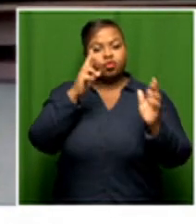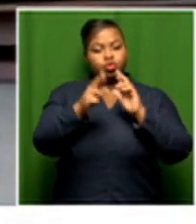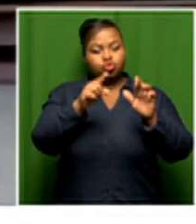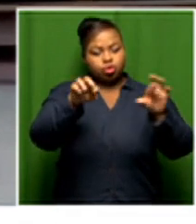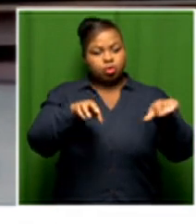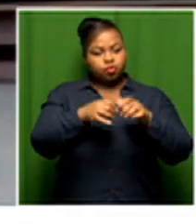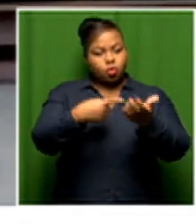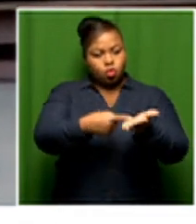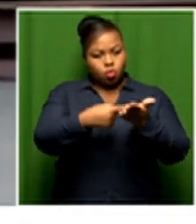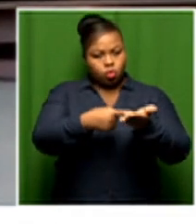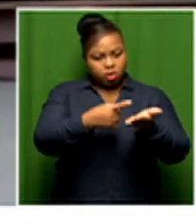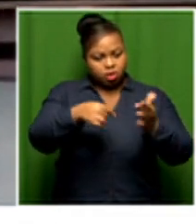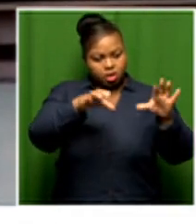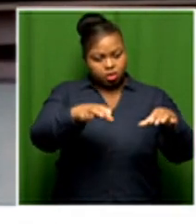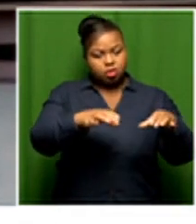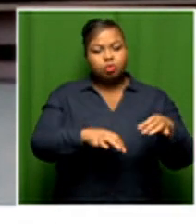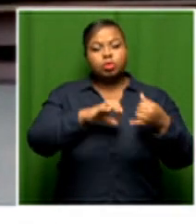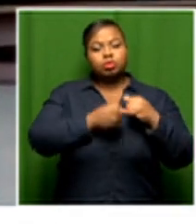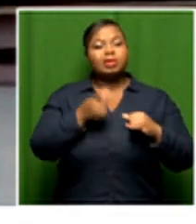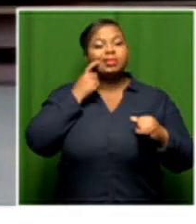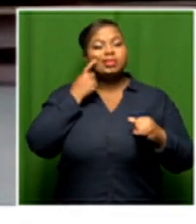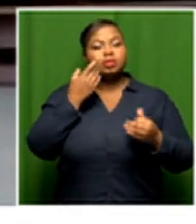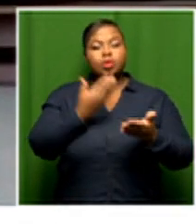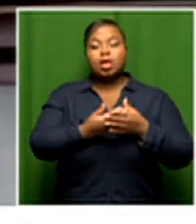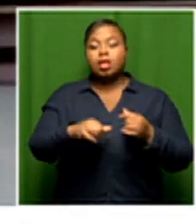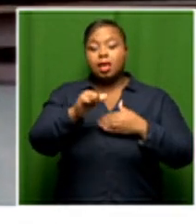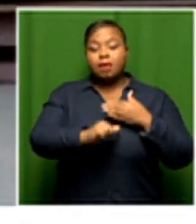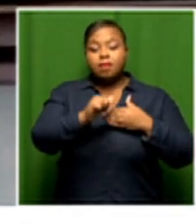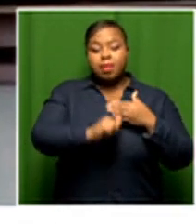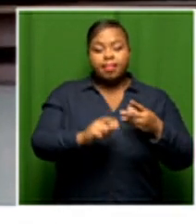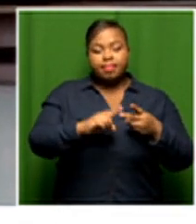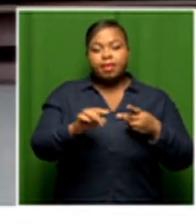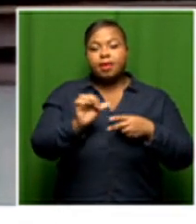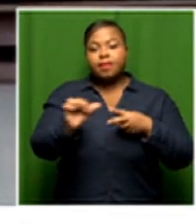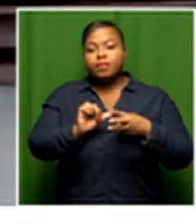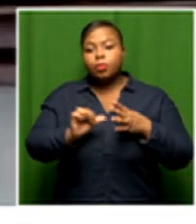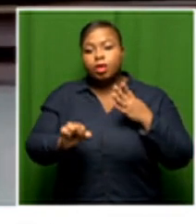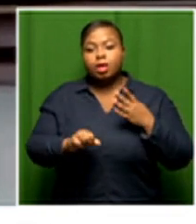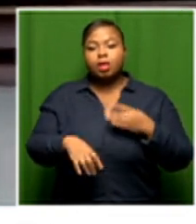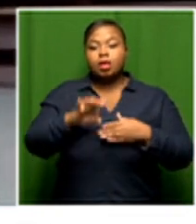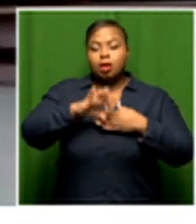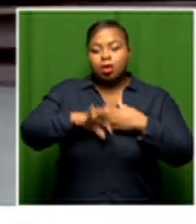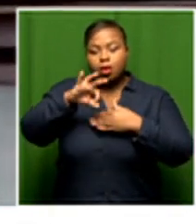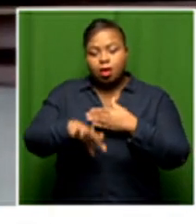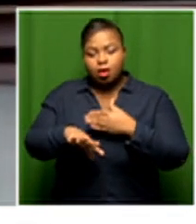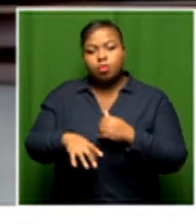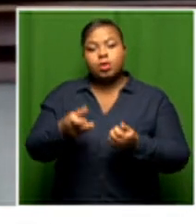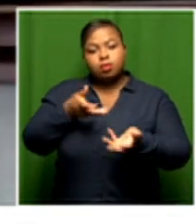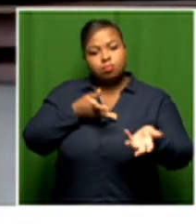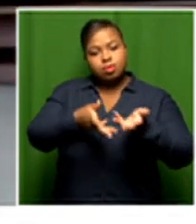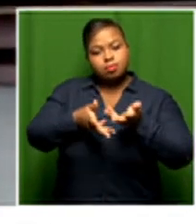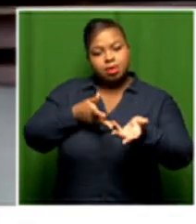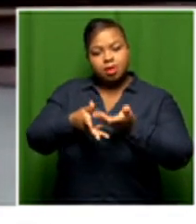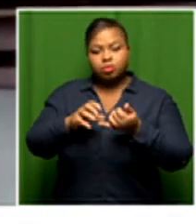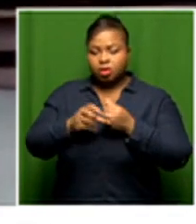charged with the responsibility to make assessments on weekly and monthly basis and quarterly basis and to ascertain that we are making